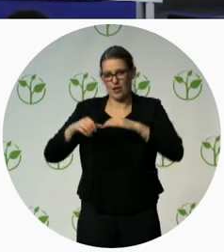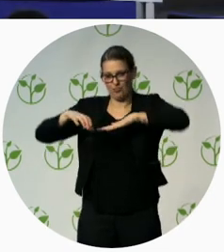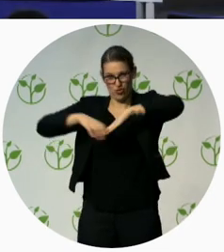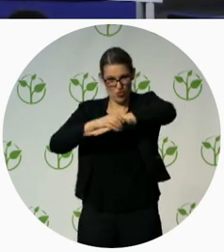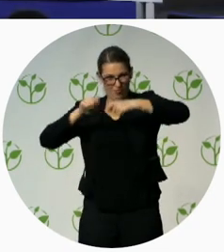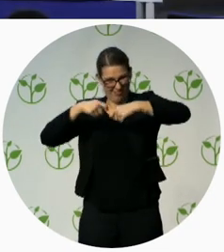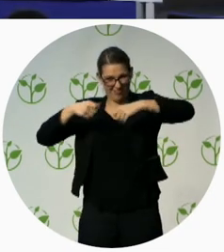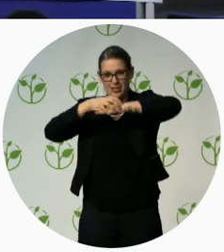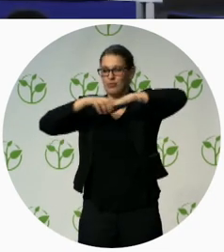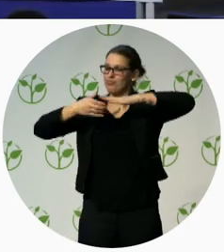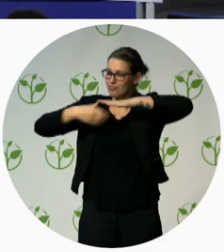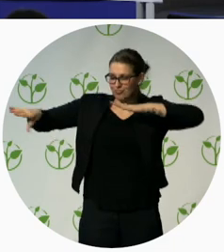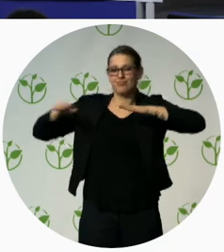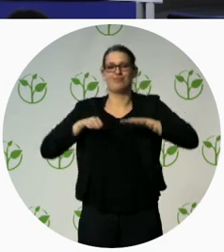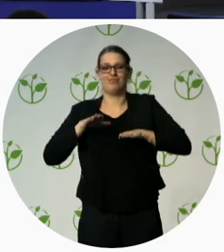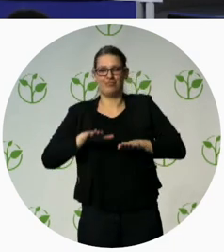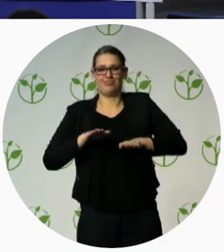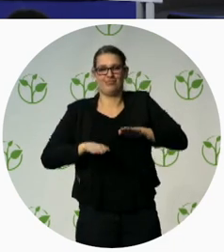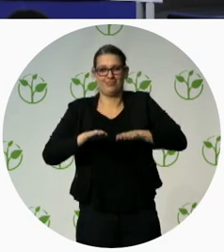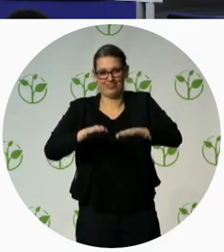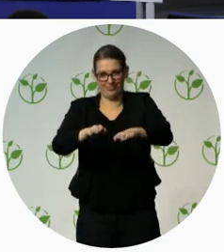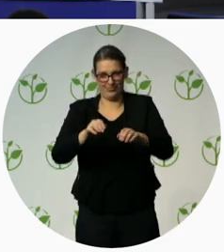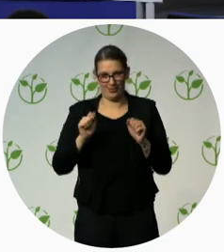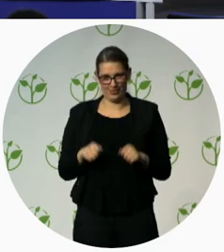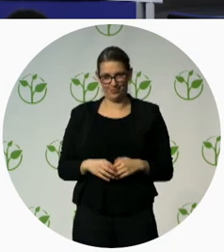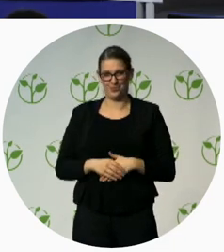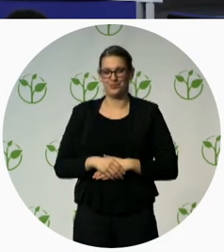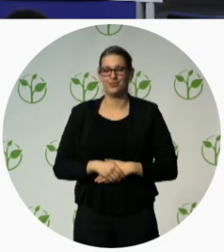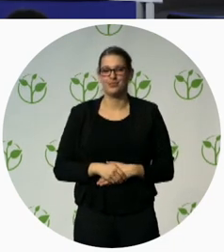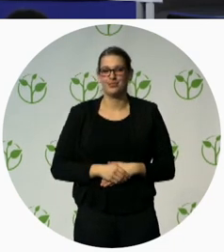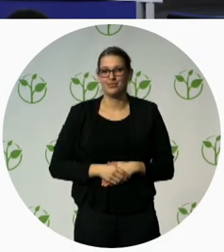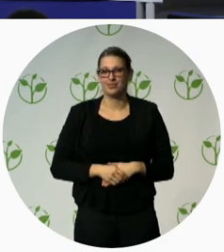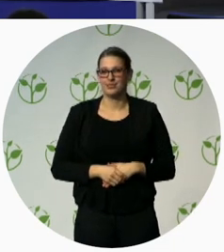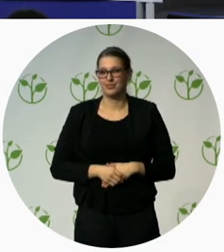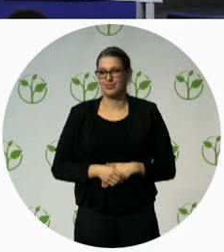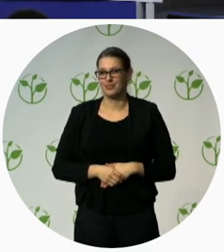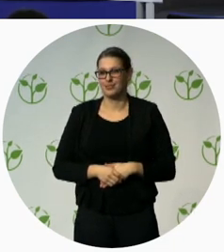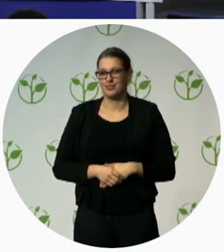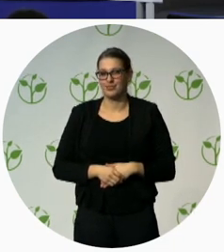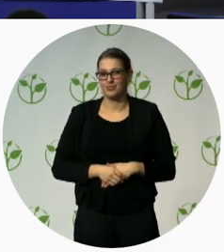than if you have this prosthetic foot that is not adapted. Or,